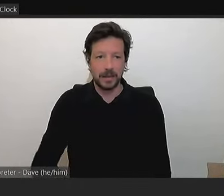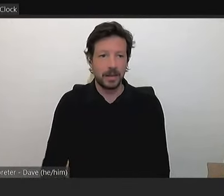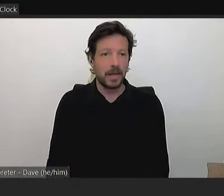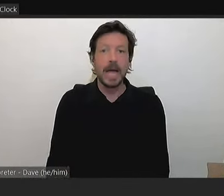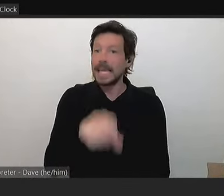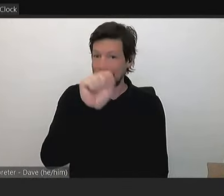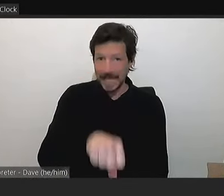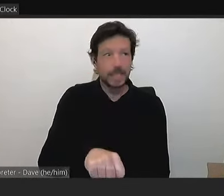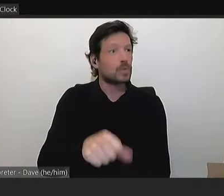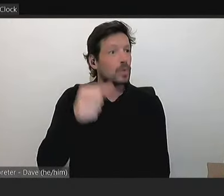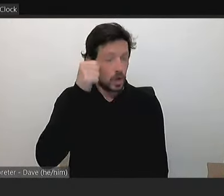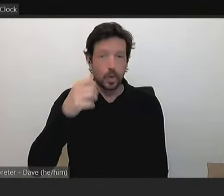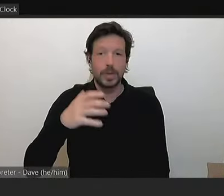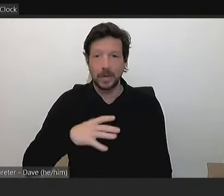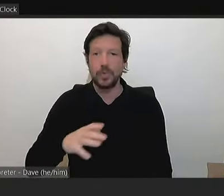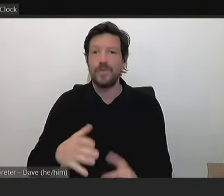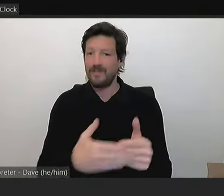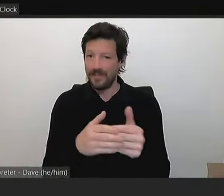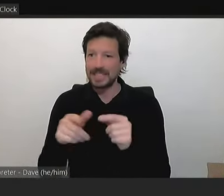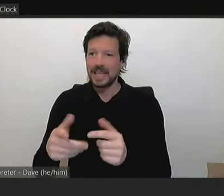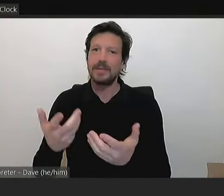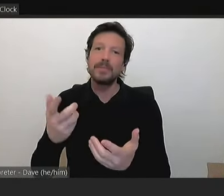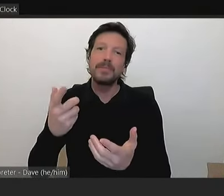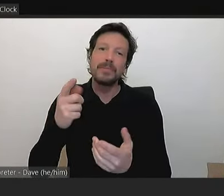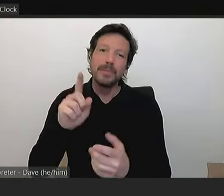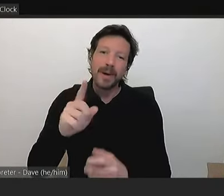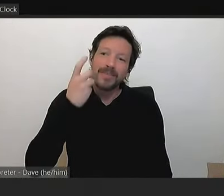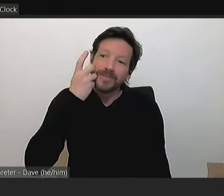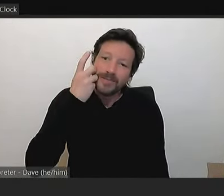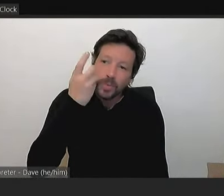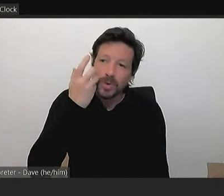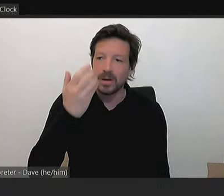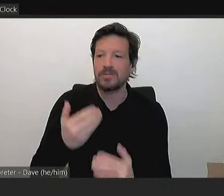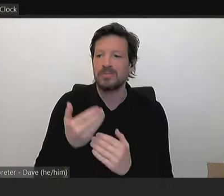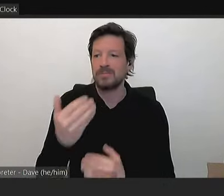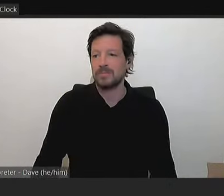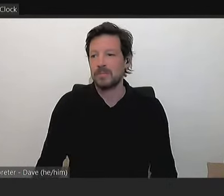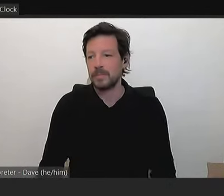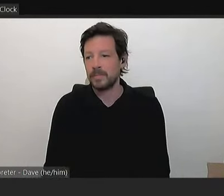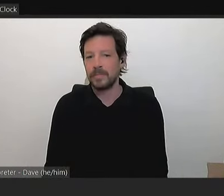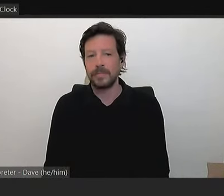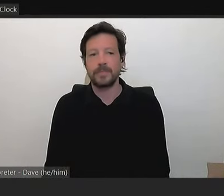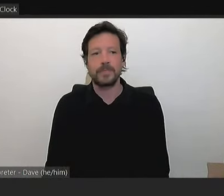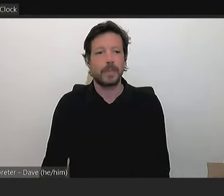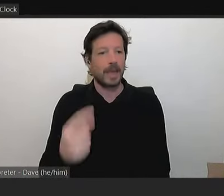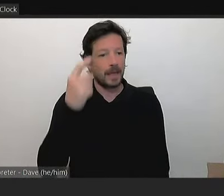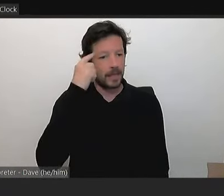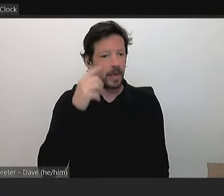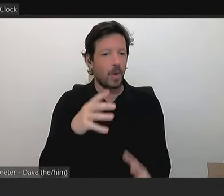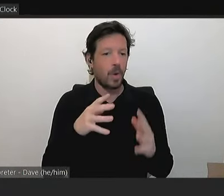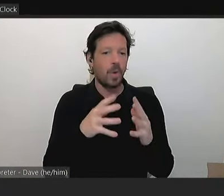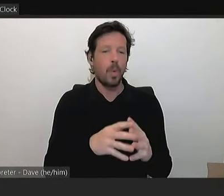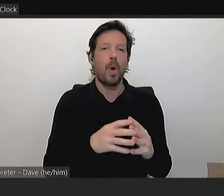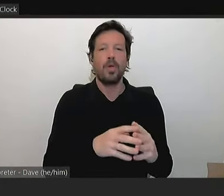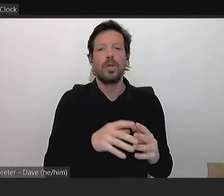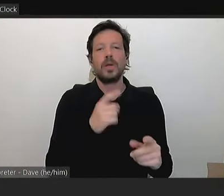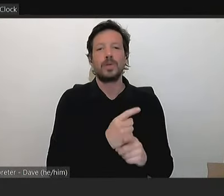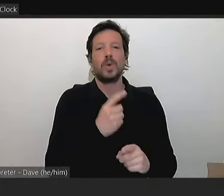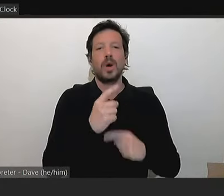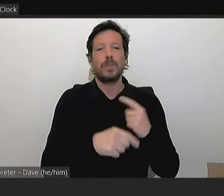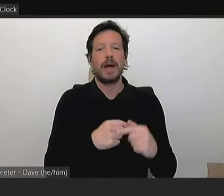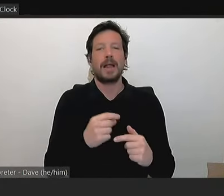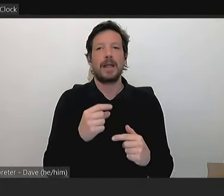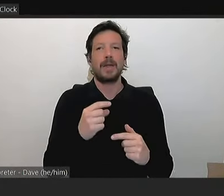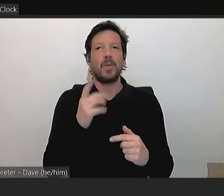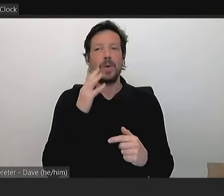will happen in time. I think that it would be good for us to revisit this question once the land is actually